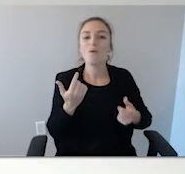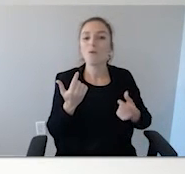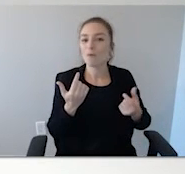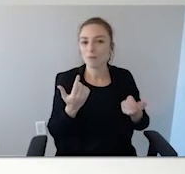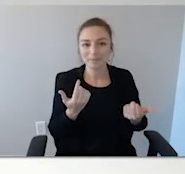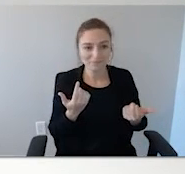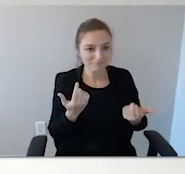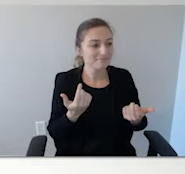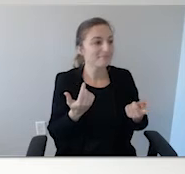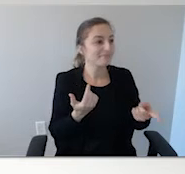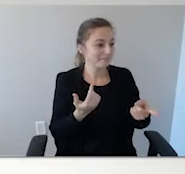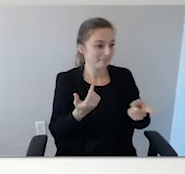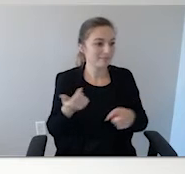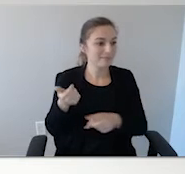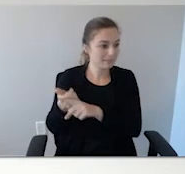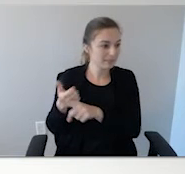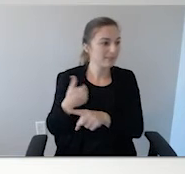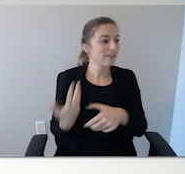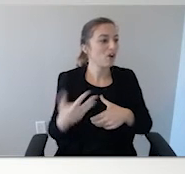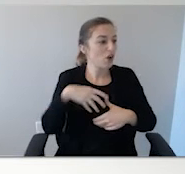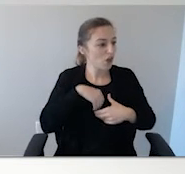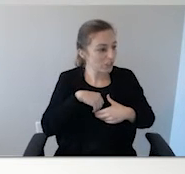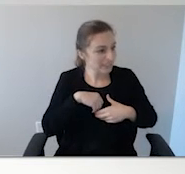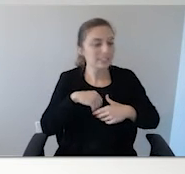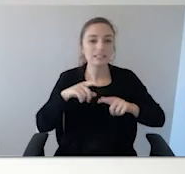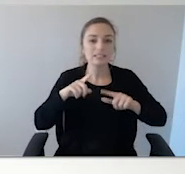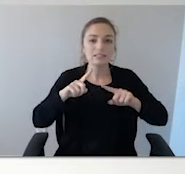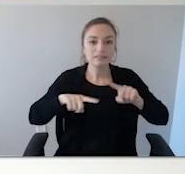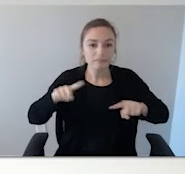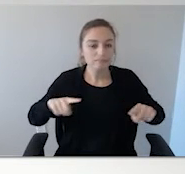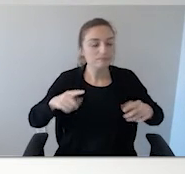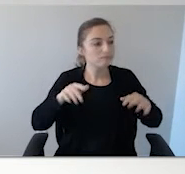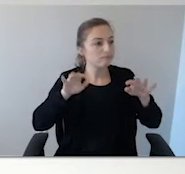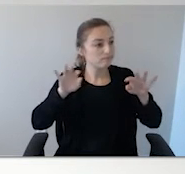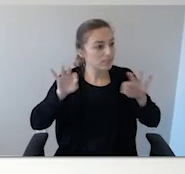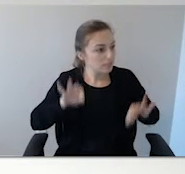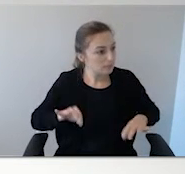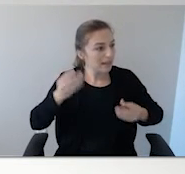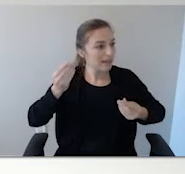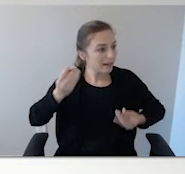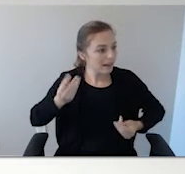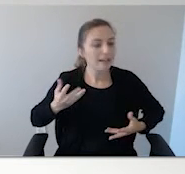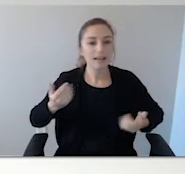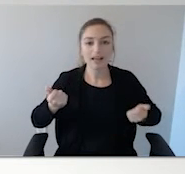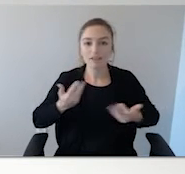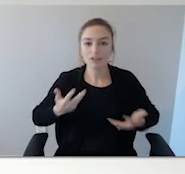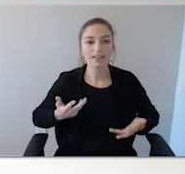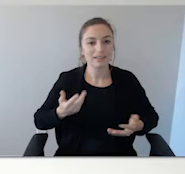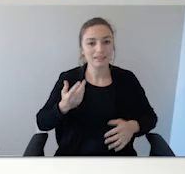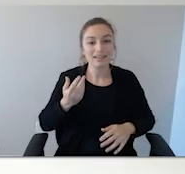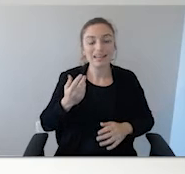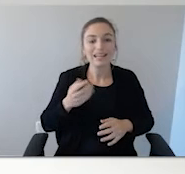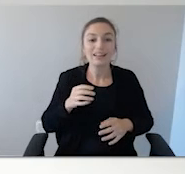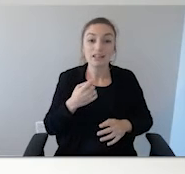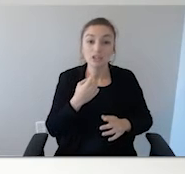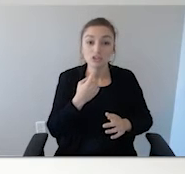got a child with autism with, you know, a real viable reason for why they're away from the home. It's not the parent's fault.